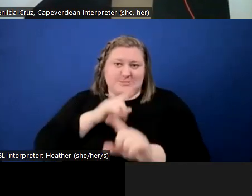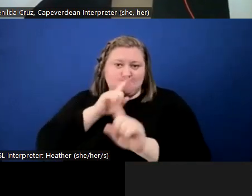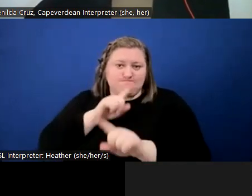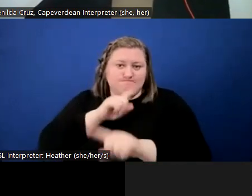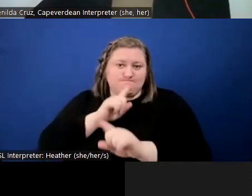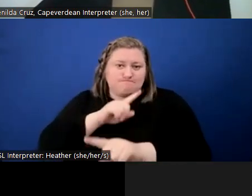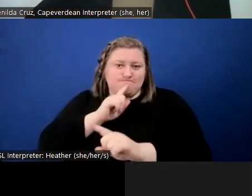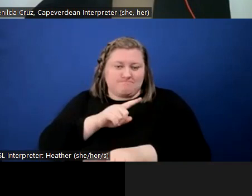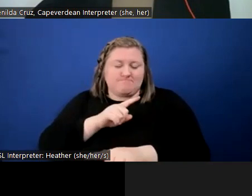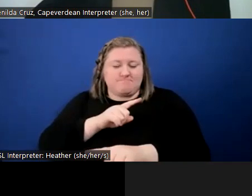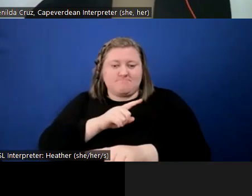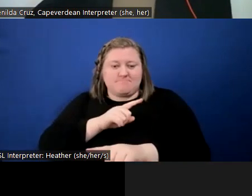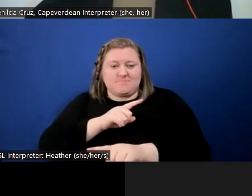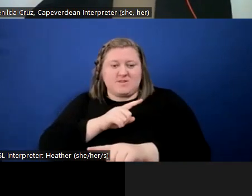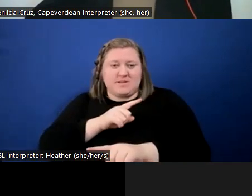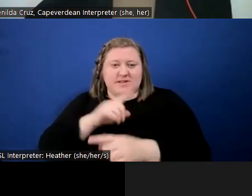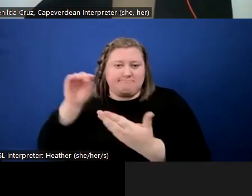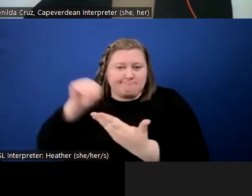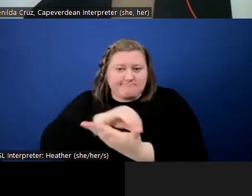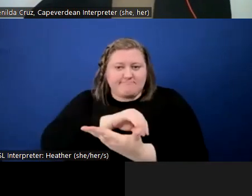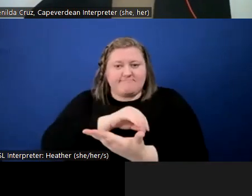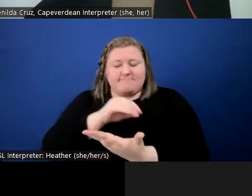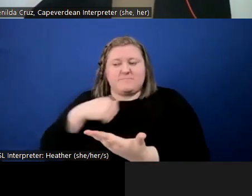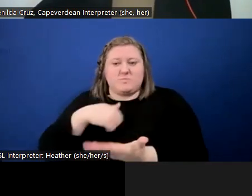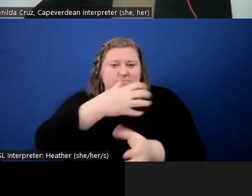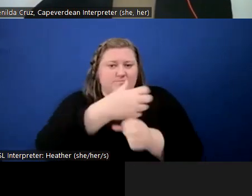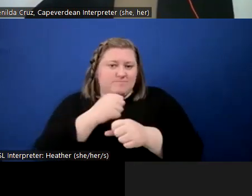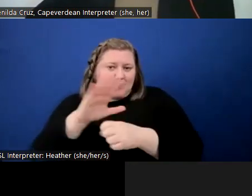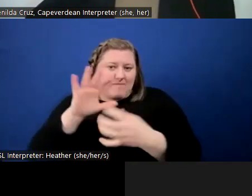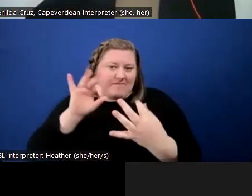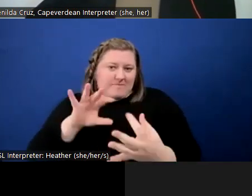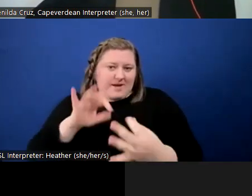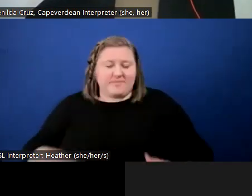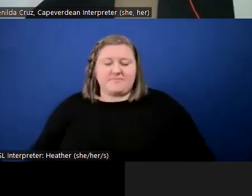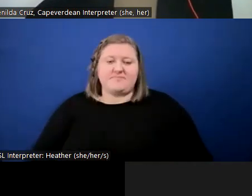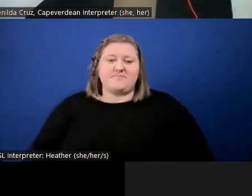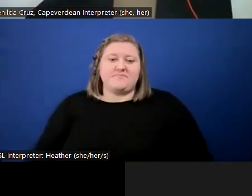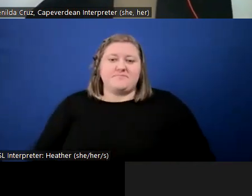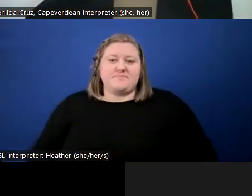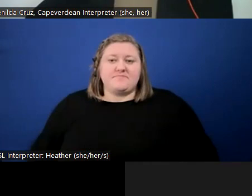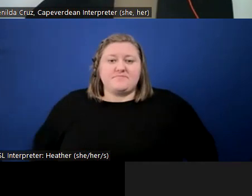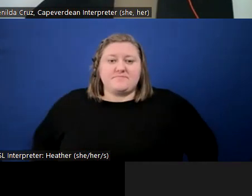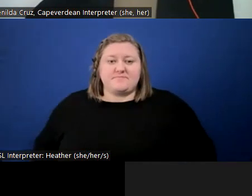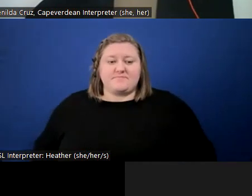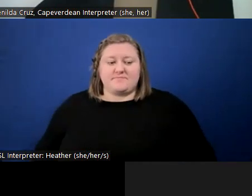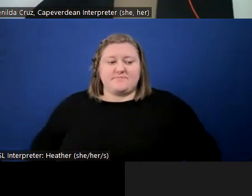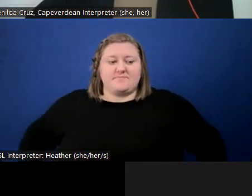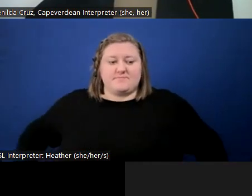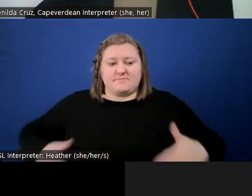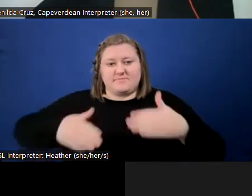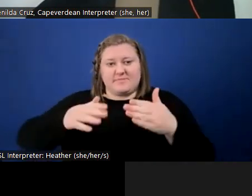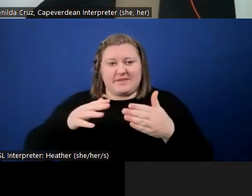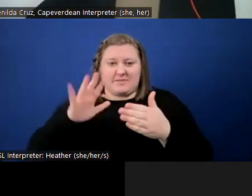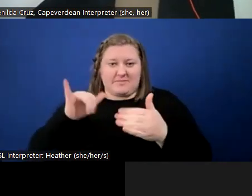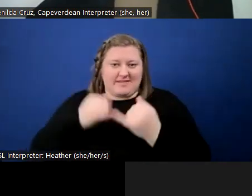please, you know, take a moment to complete the survey questions and submit the form back to us no later than the closing